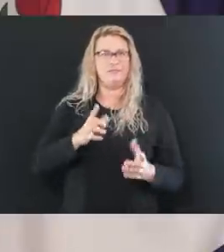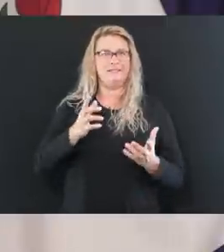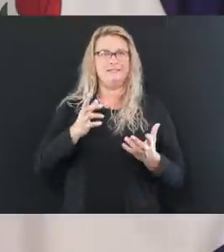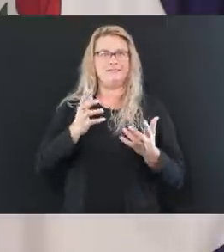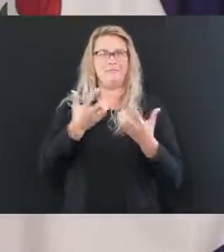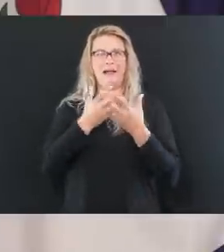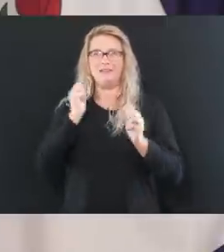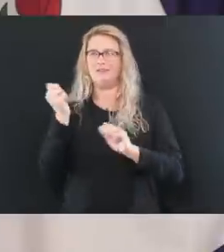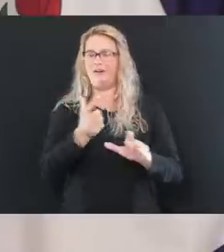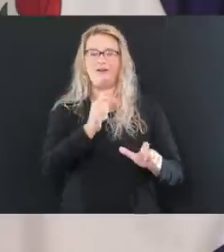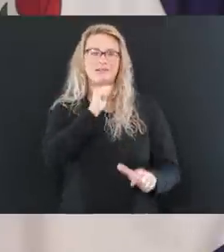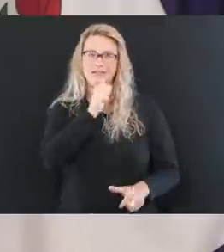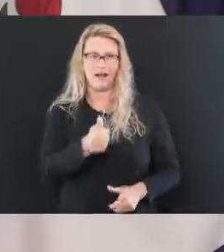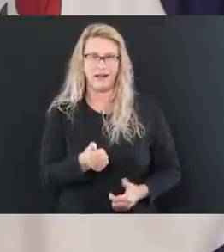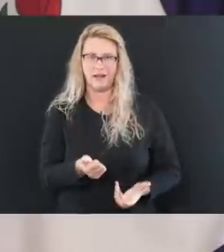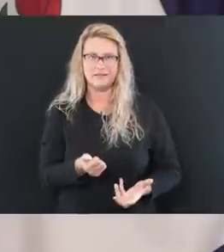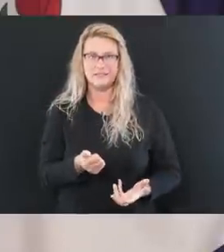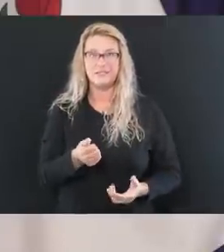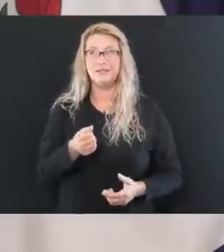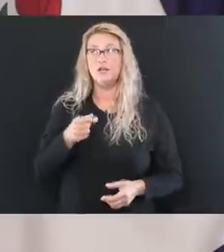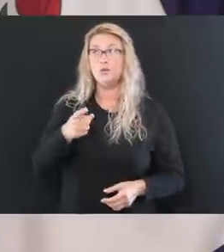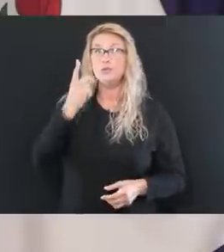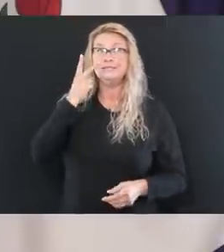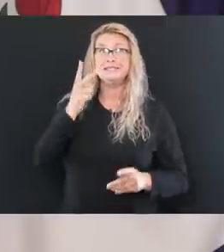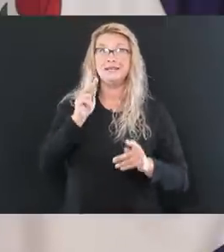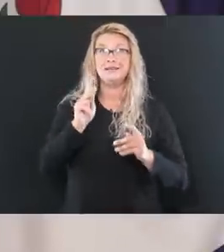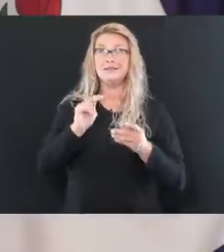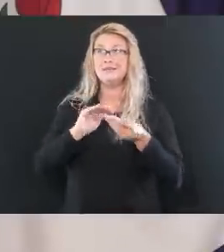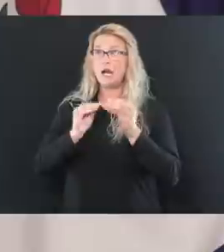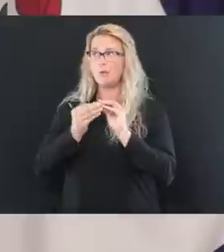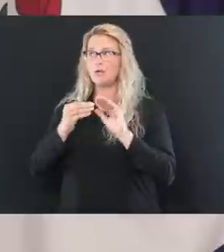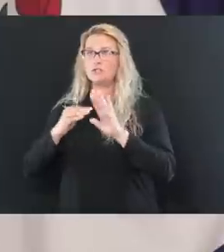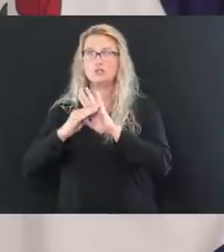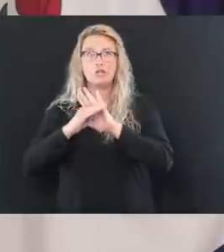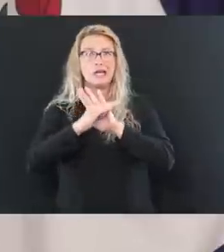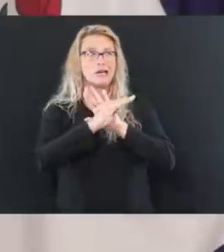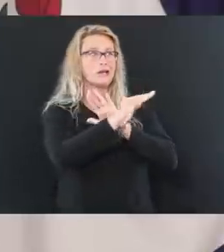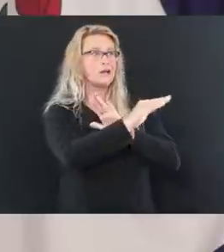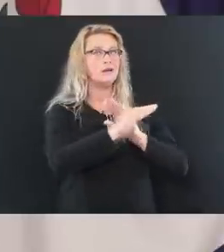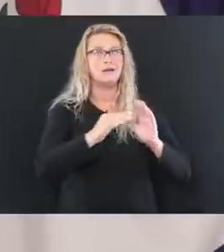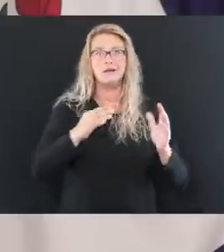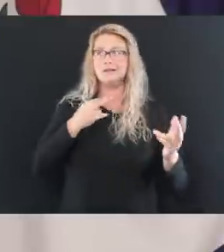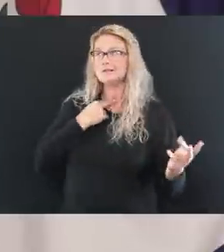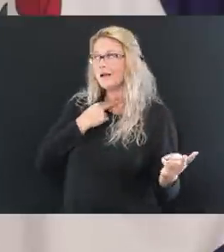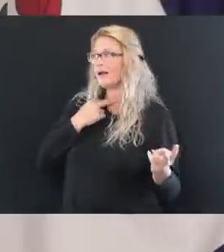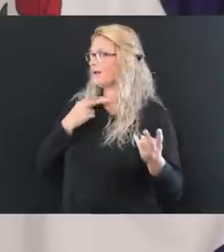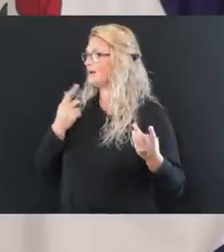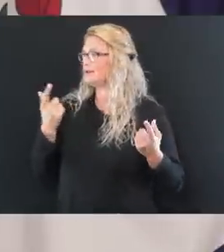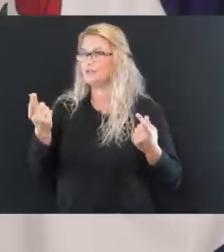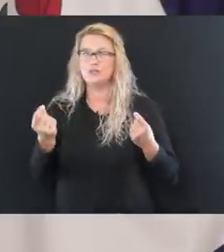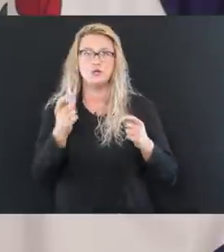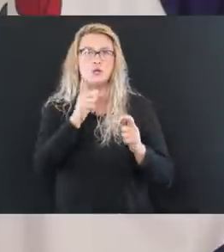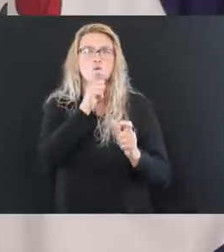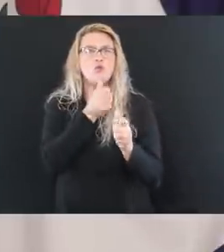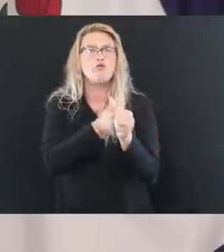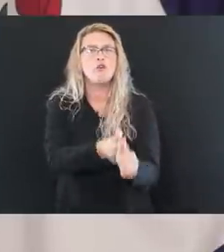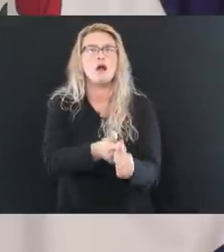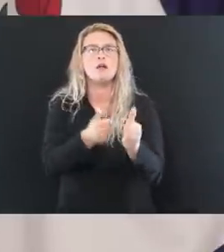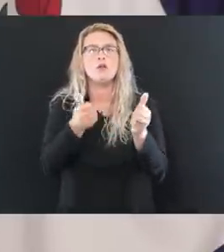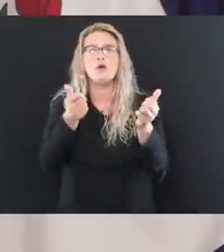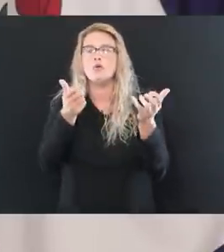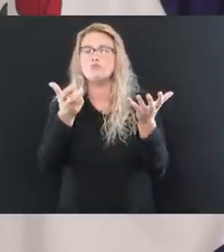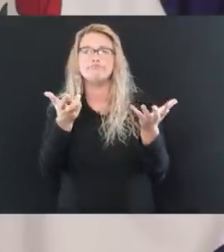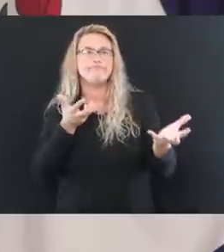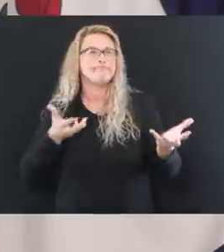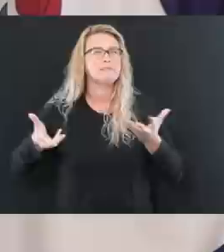people that are trending one way, and everybody's stuck in the mud, and nobody will listen and compromise and